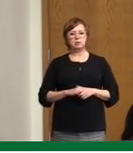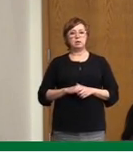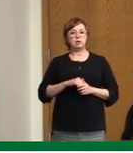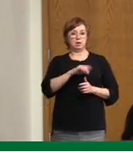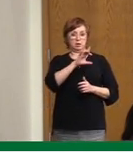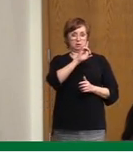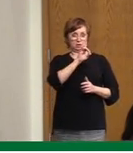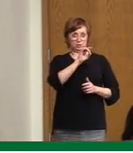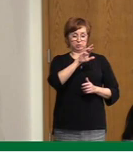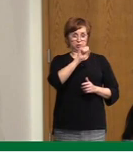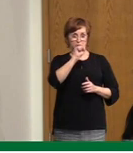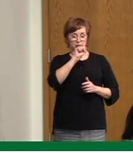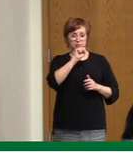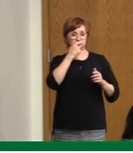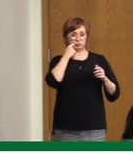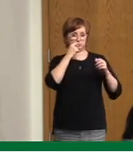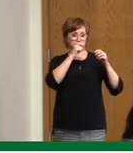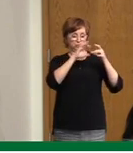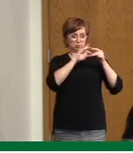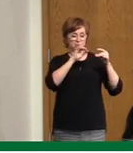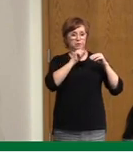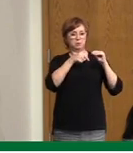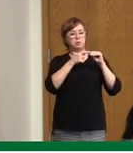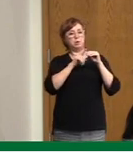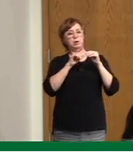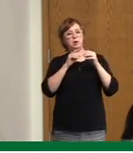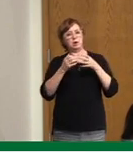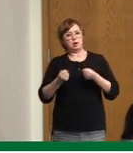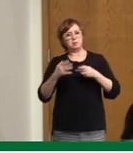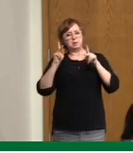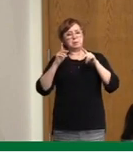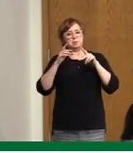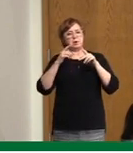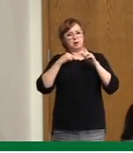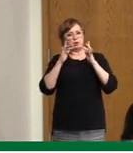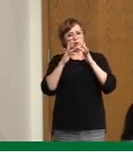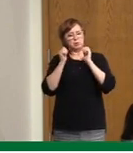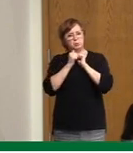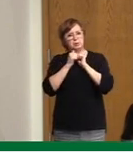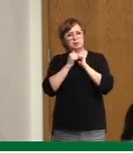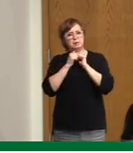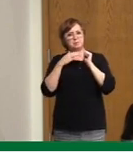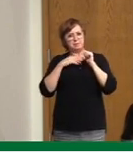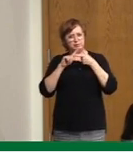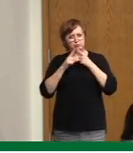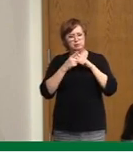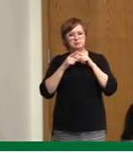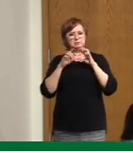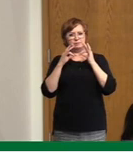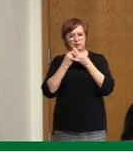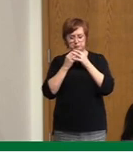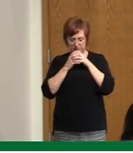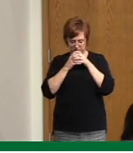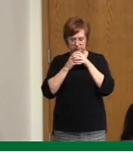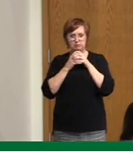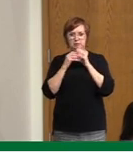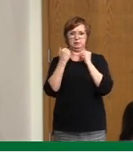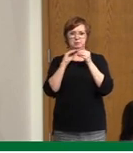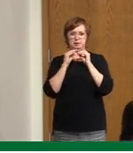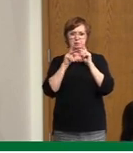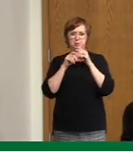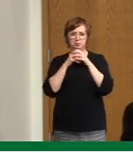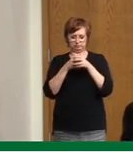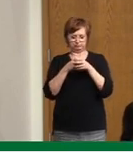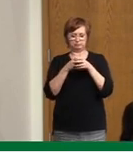down, is our bubbles that we're in. The less people that we have contact, the easier it is for people to contact tracing. We've seen